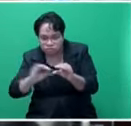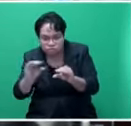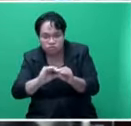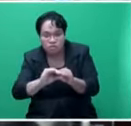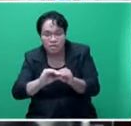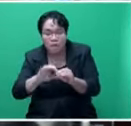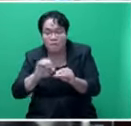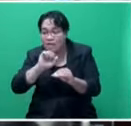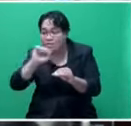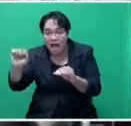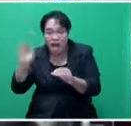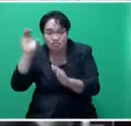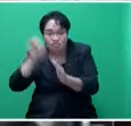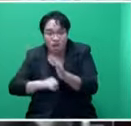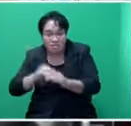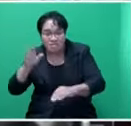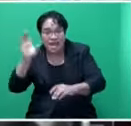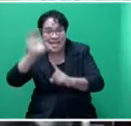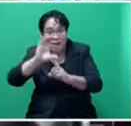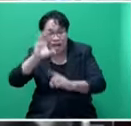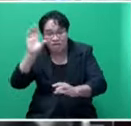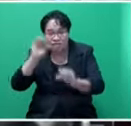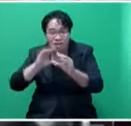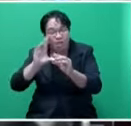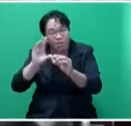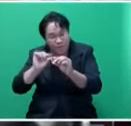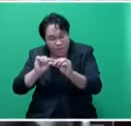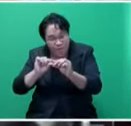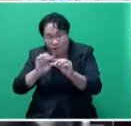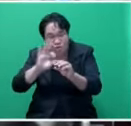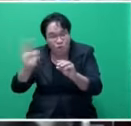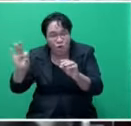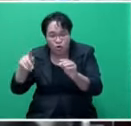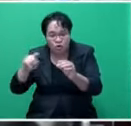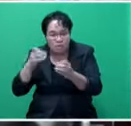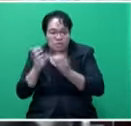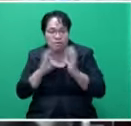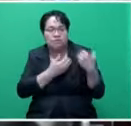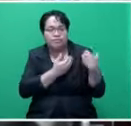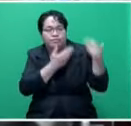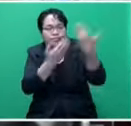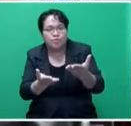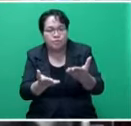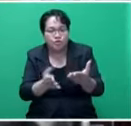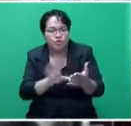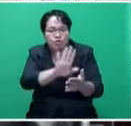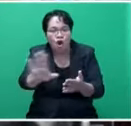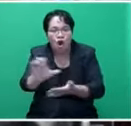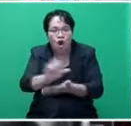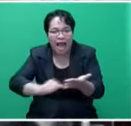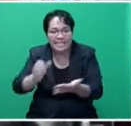is defrayed. When your capital cost is defrayed it means that you don't pass on your capital cost to your customer.